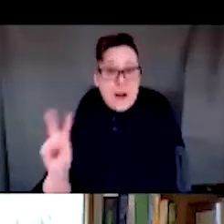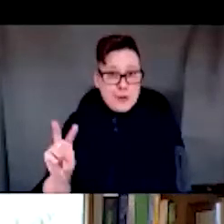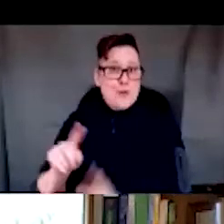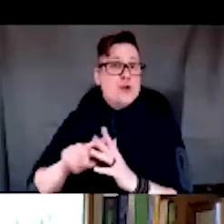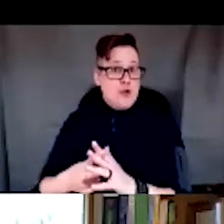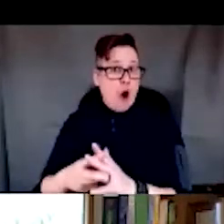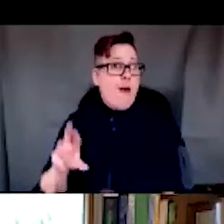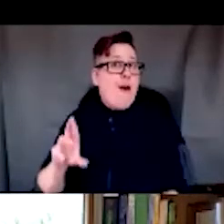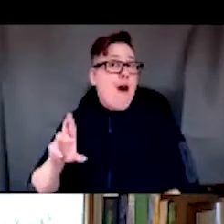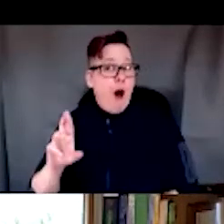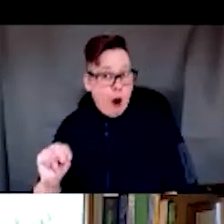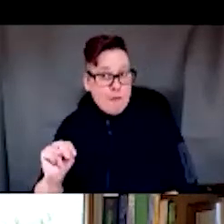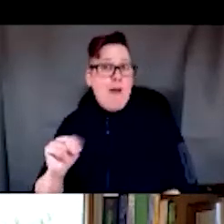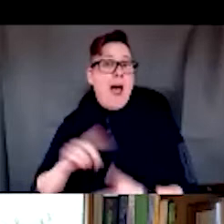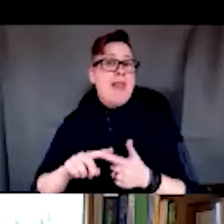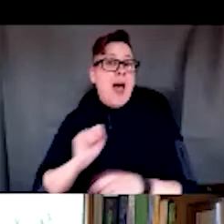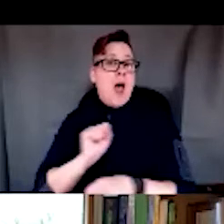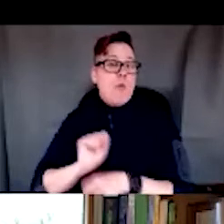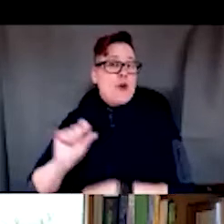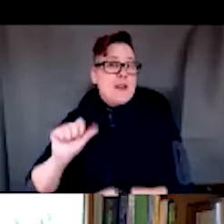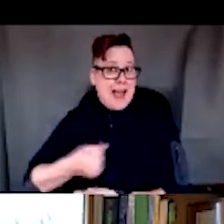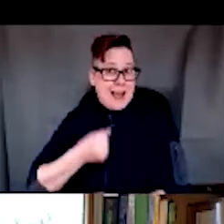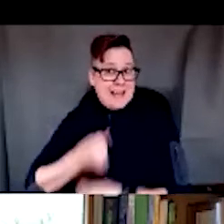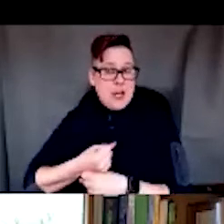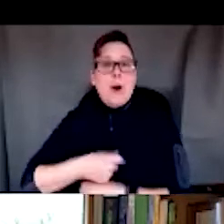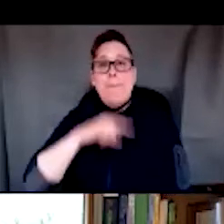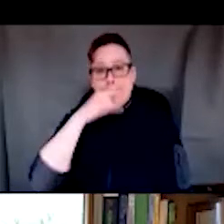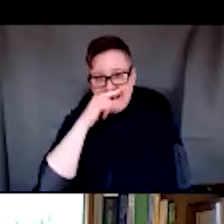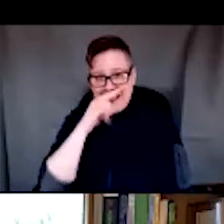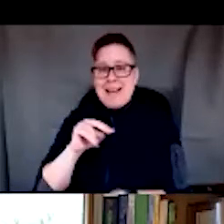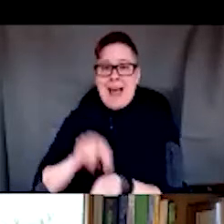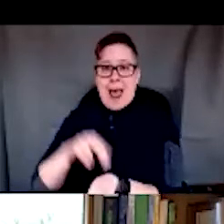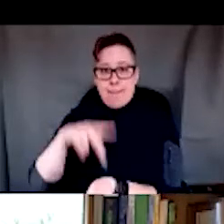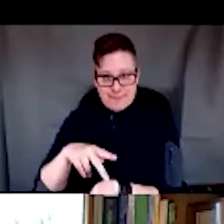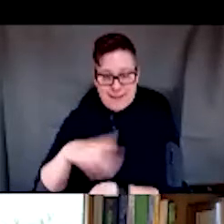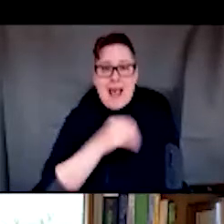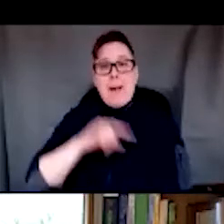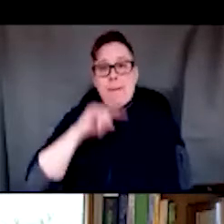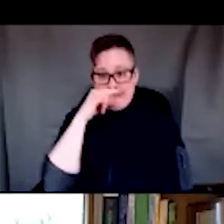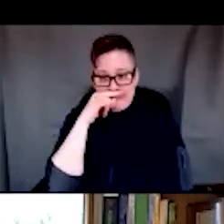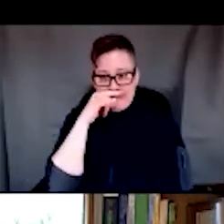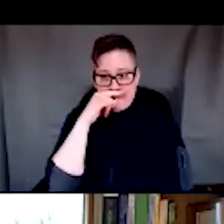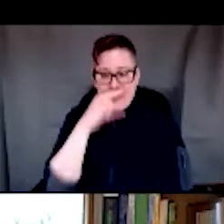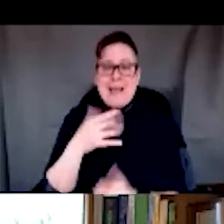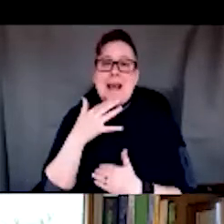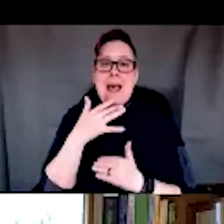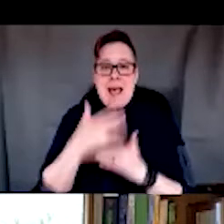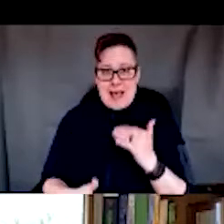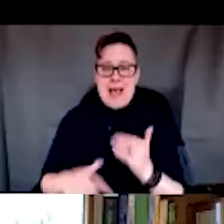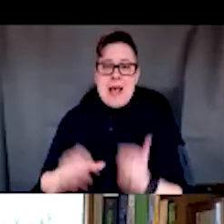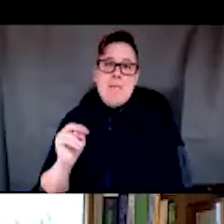as a registered nurse and then worked for 10 years as a pediatric nurse practitioner in pediatric hematology